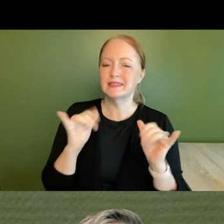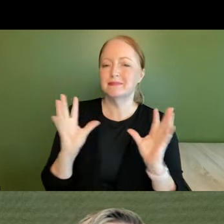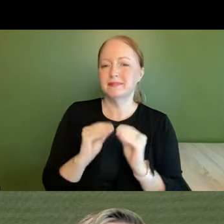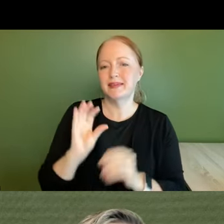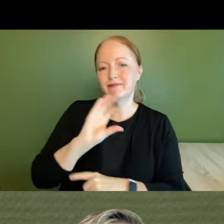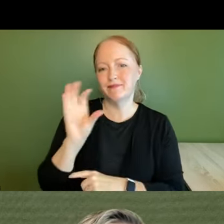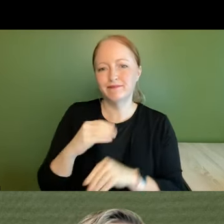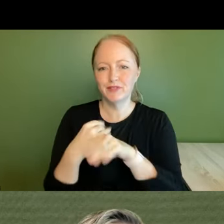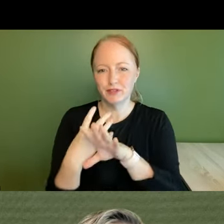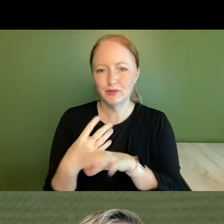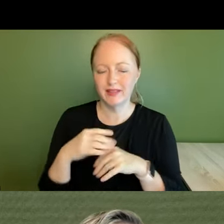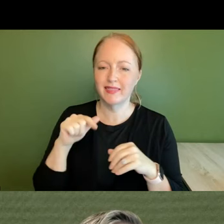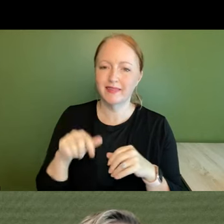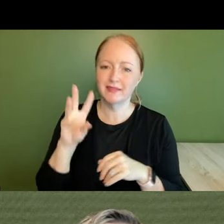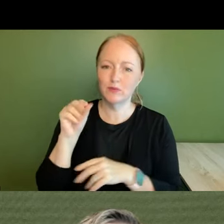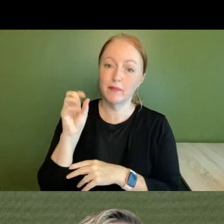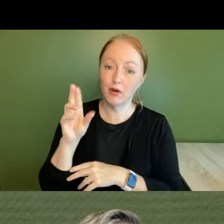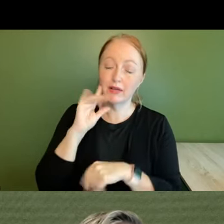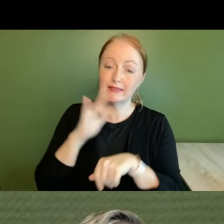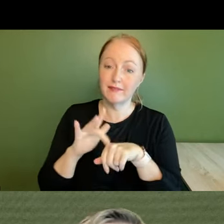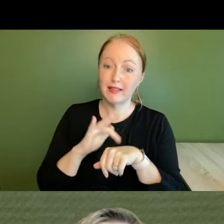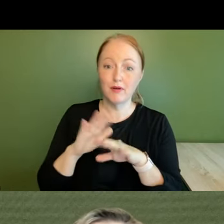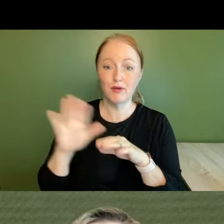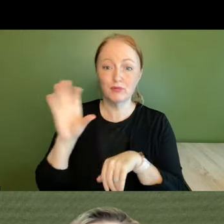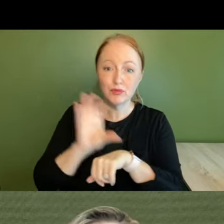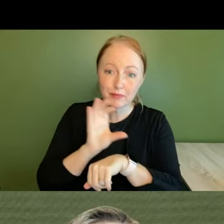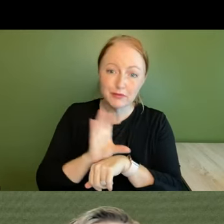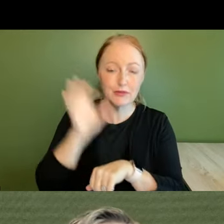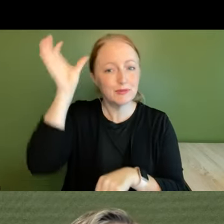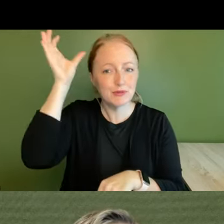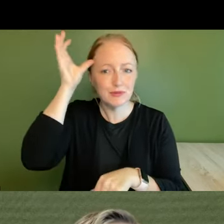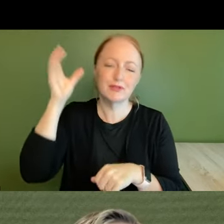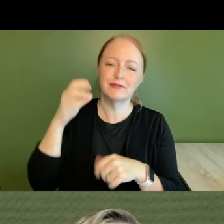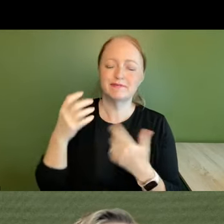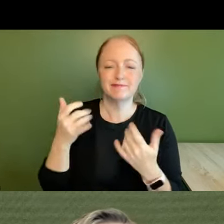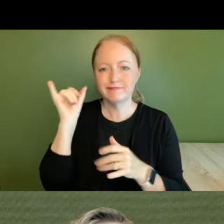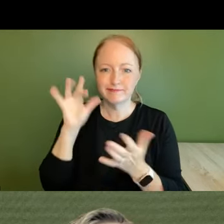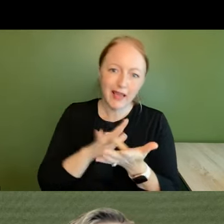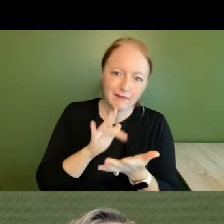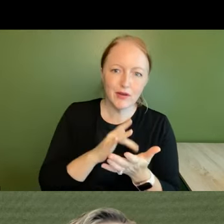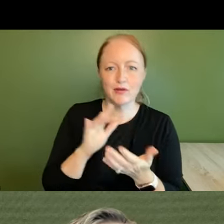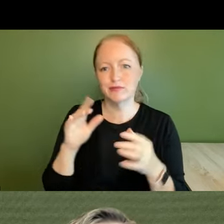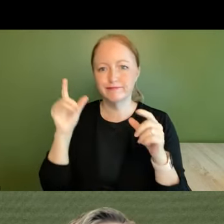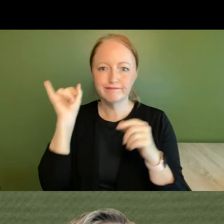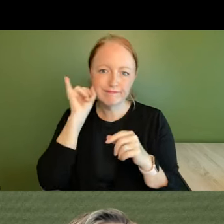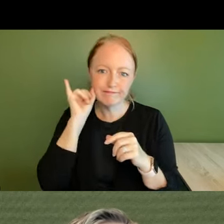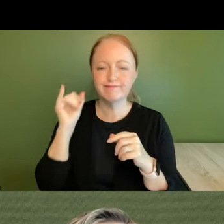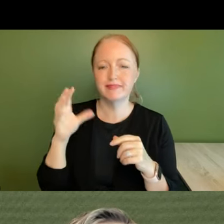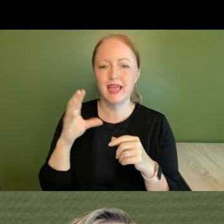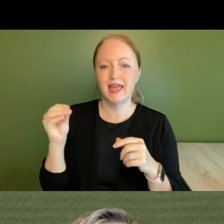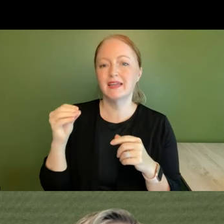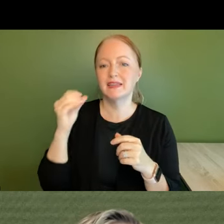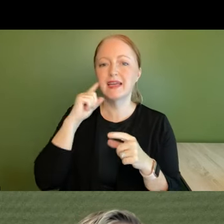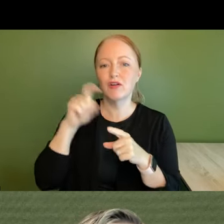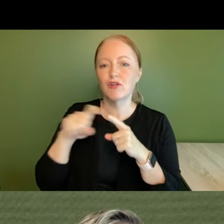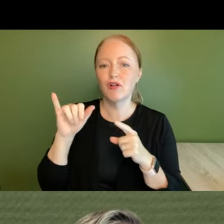so this webinar is available on your computer your smartphone or your tablet and there's also a call-in option